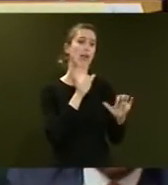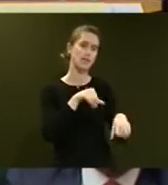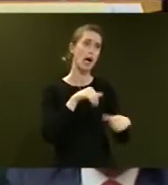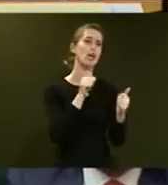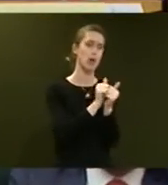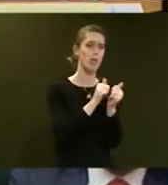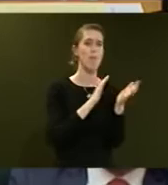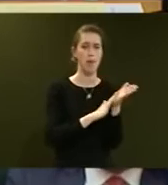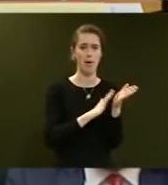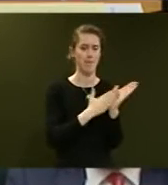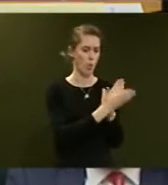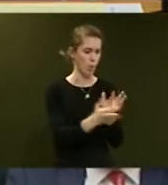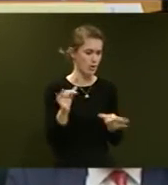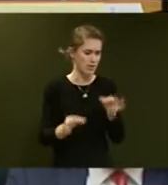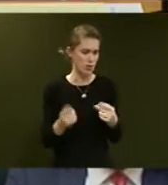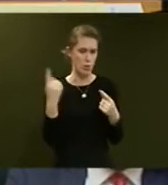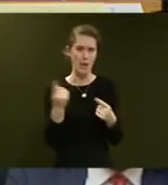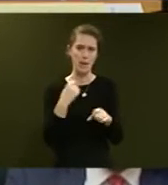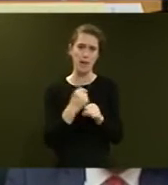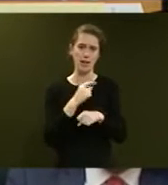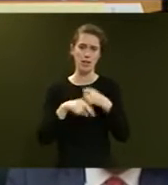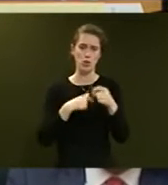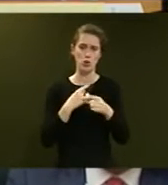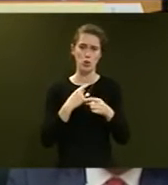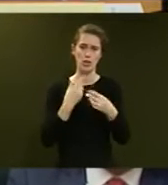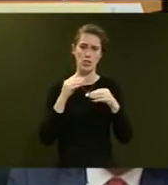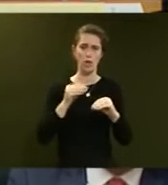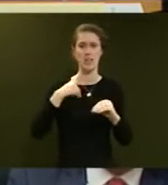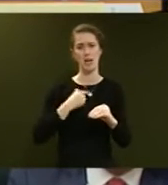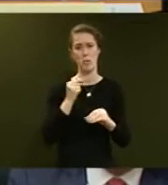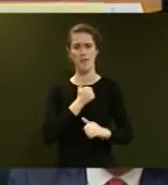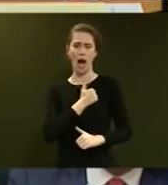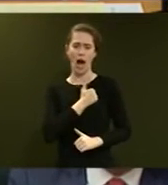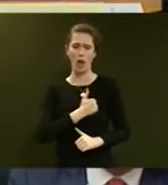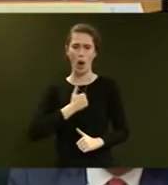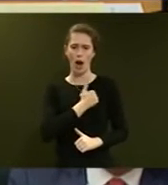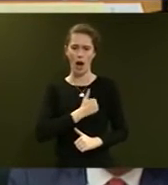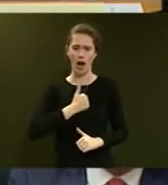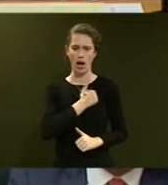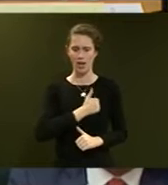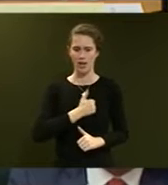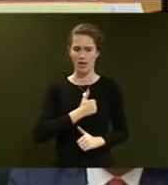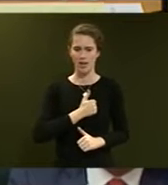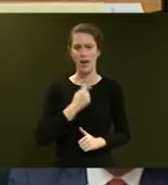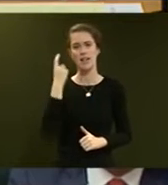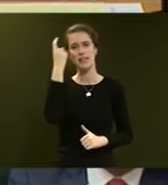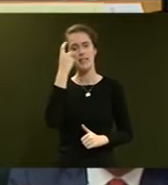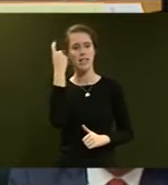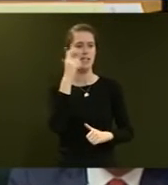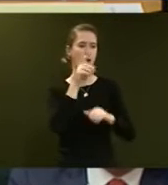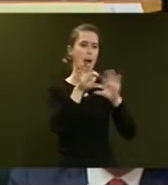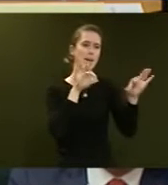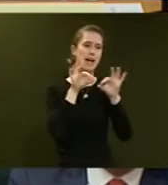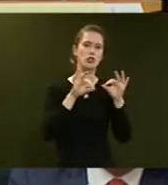the member that, in fact, in all of the decisions we make about education, we should show a little bit of araha. And I am currently considering the applications of